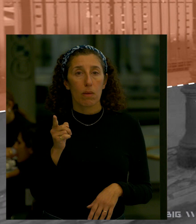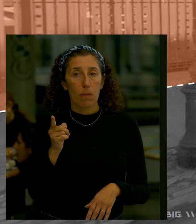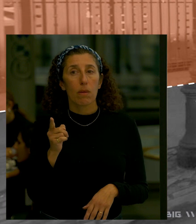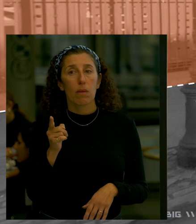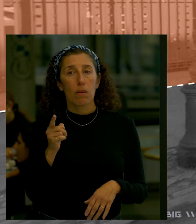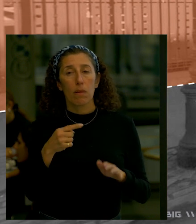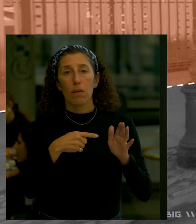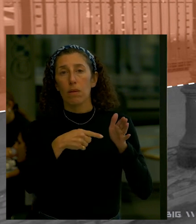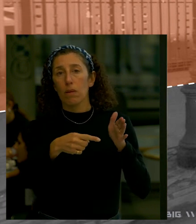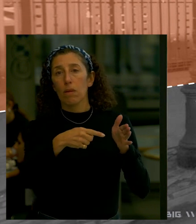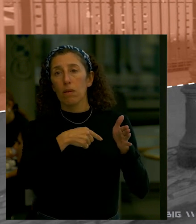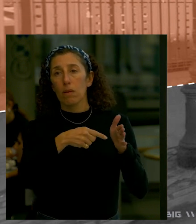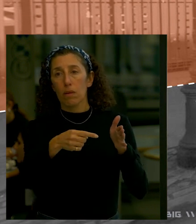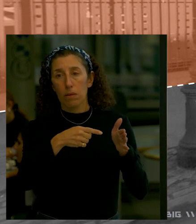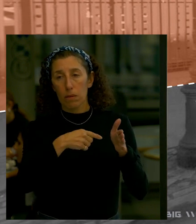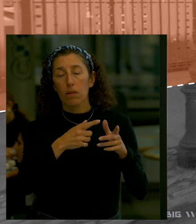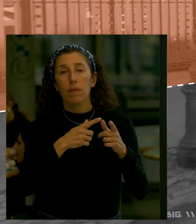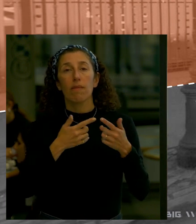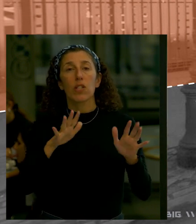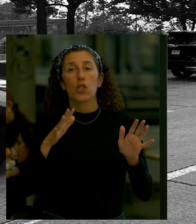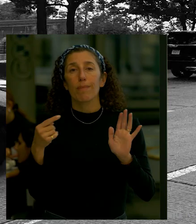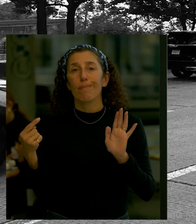where they're going to go and that's the representation